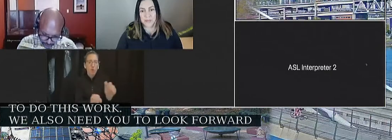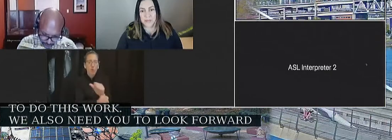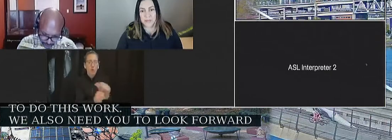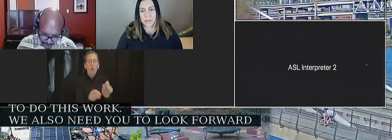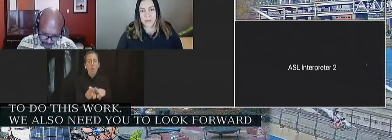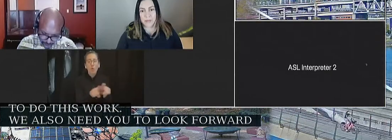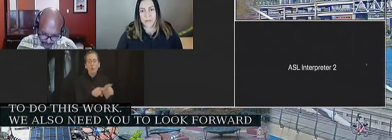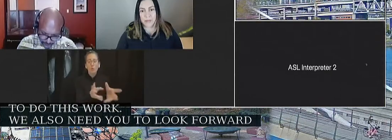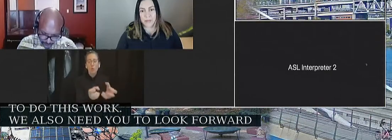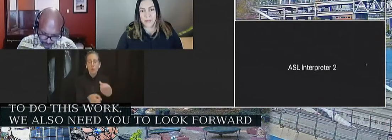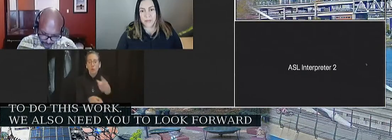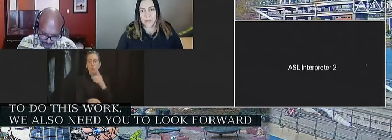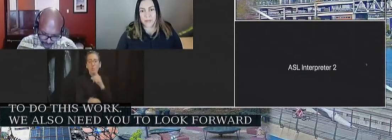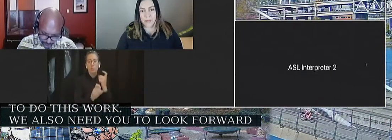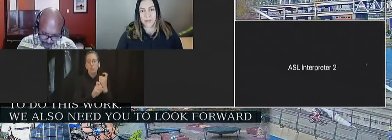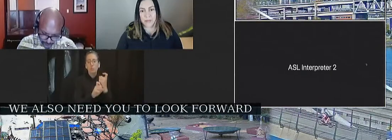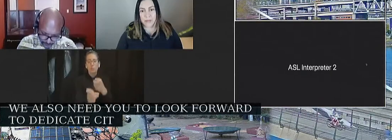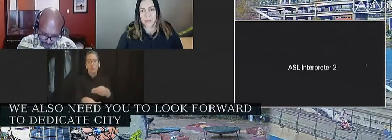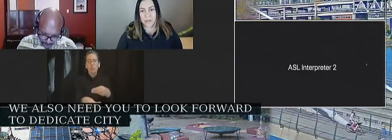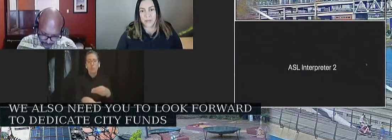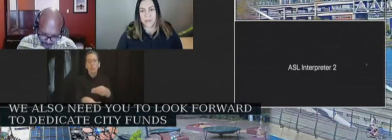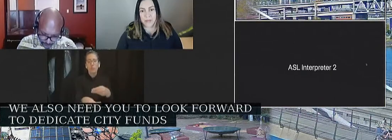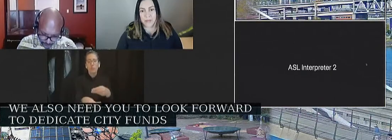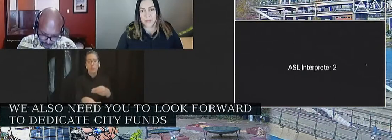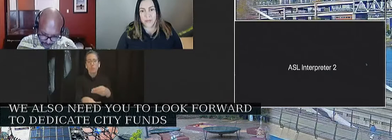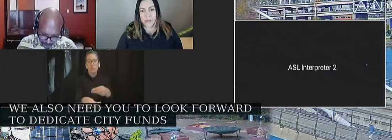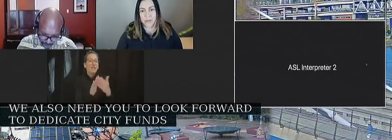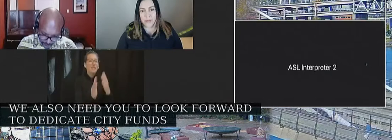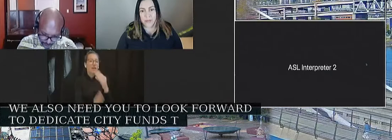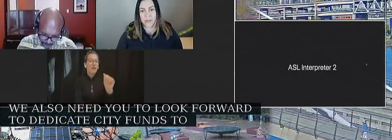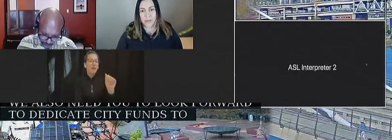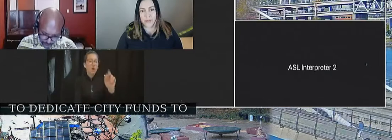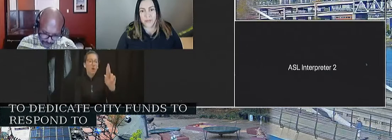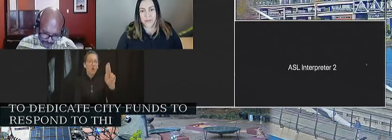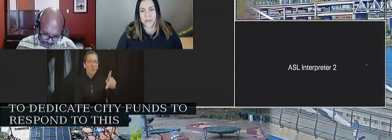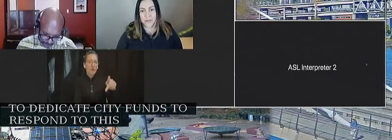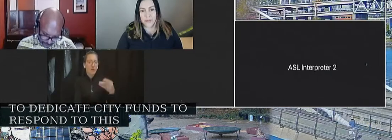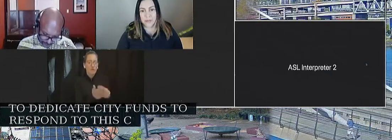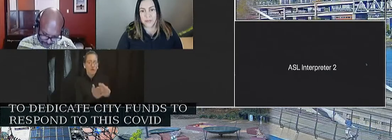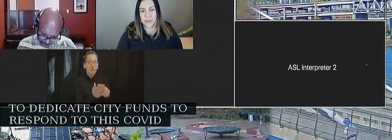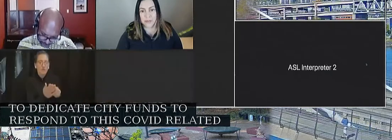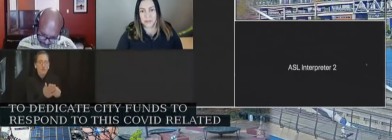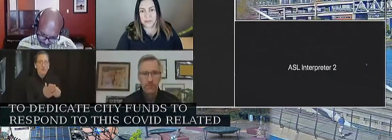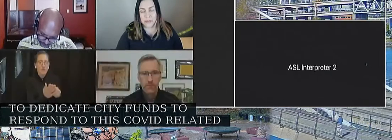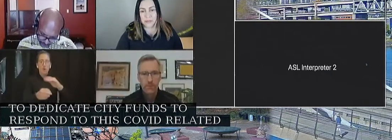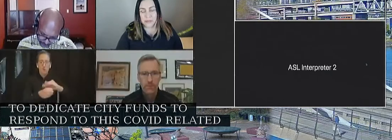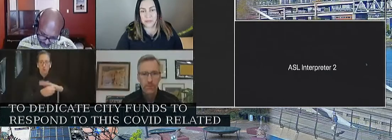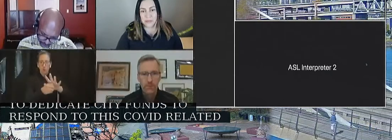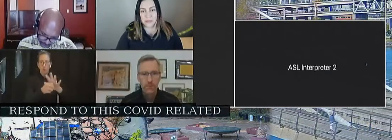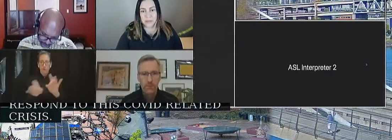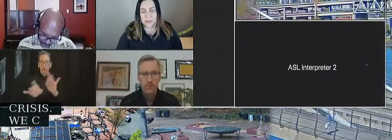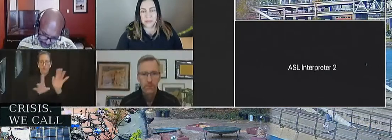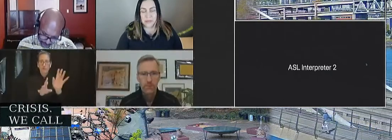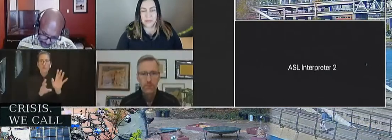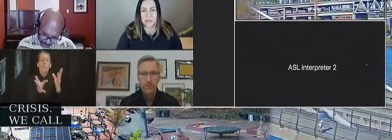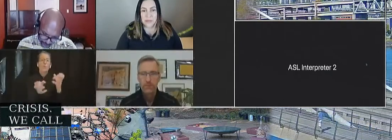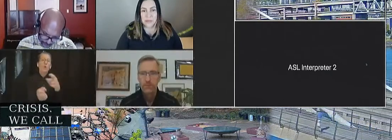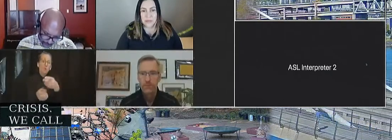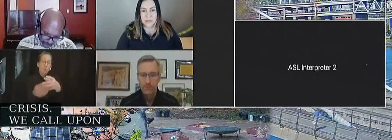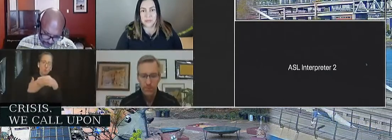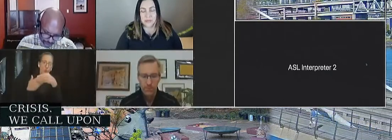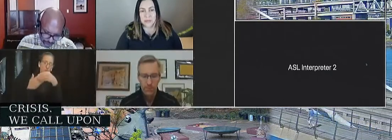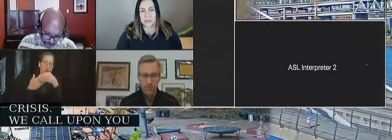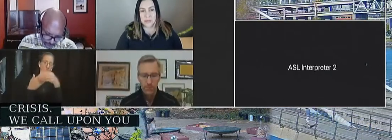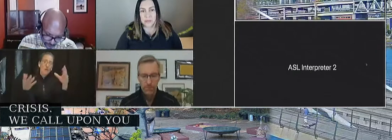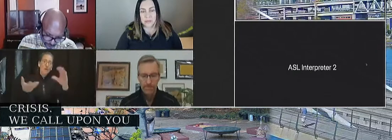ARP funds to respond to this COVID-related crisis. We call upon you to lead in advocating with the state, Multnomah